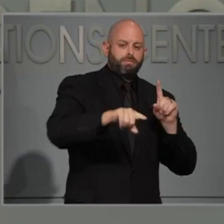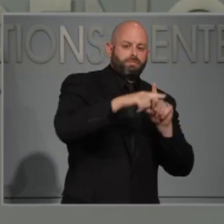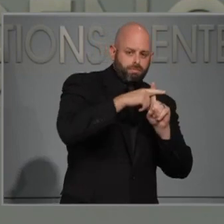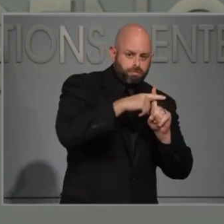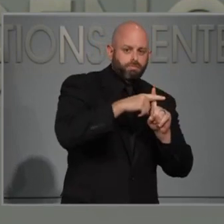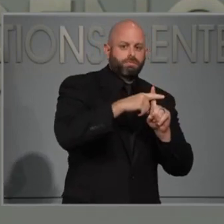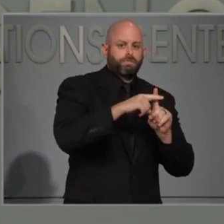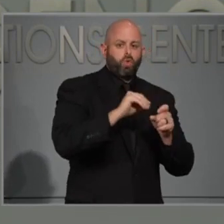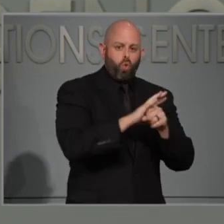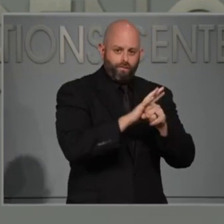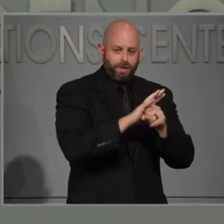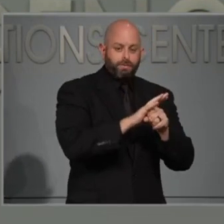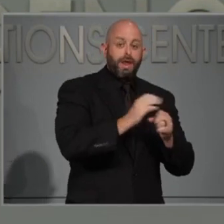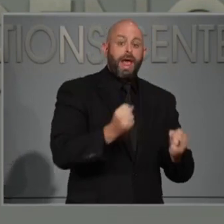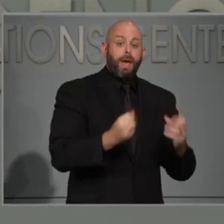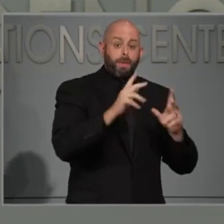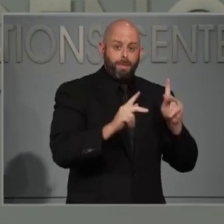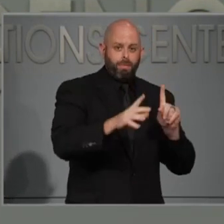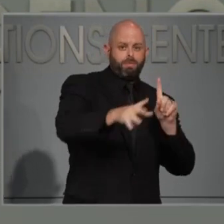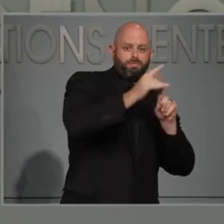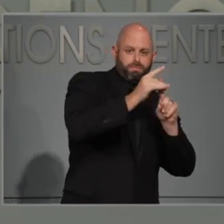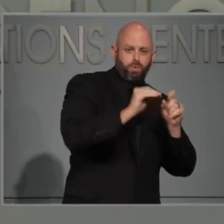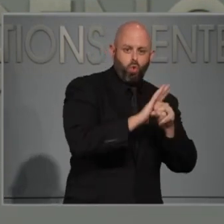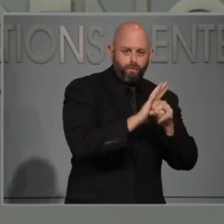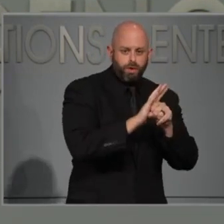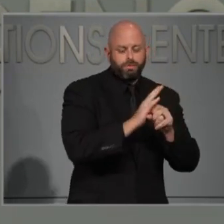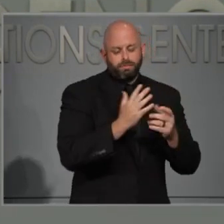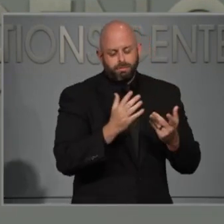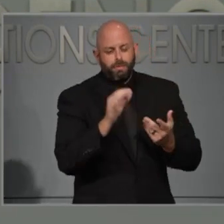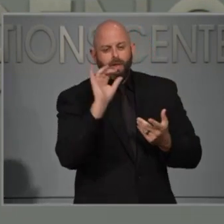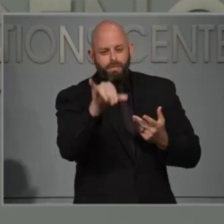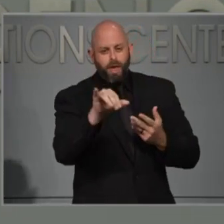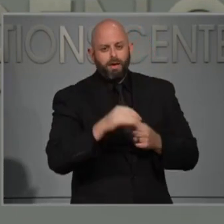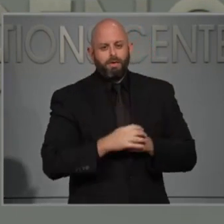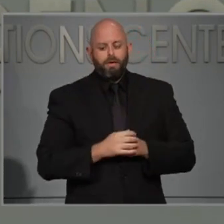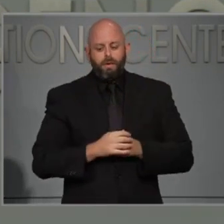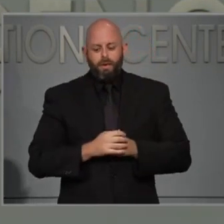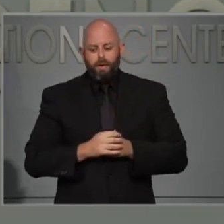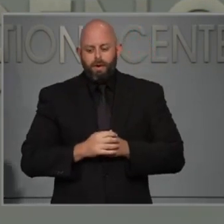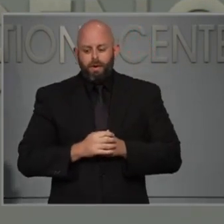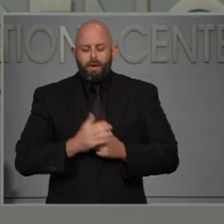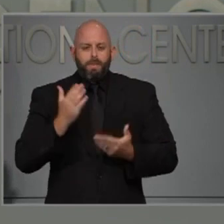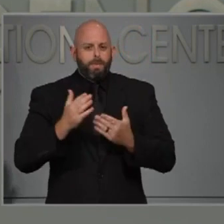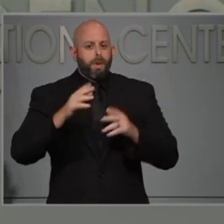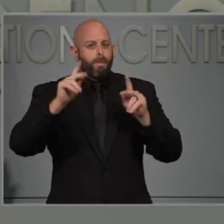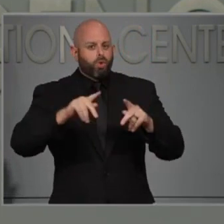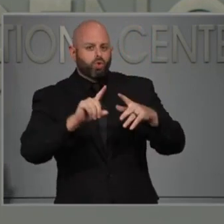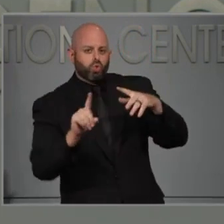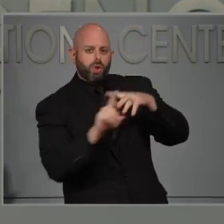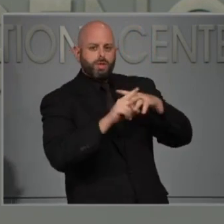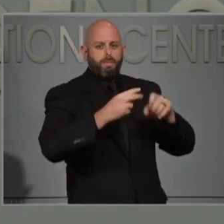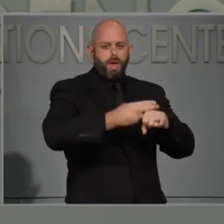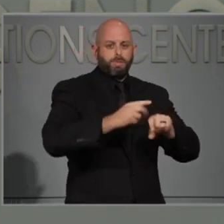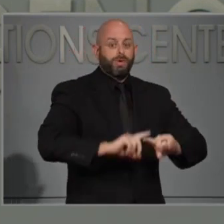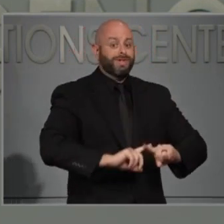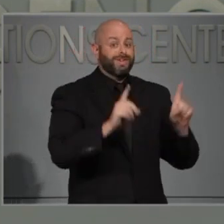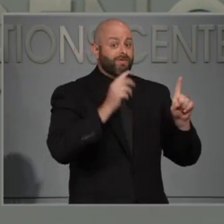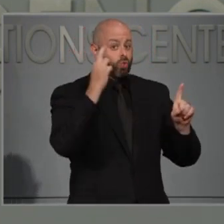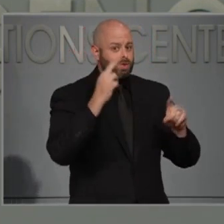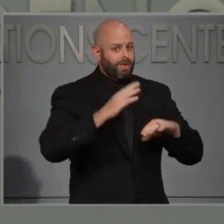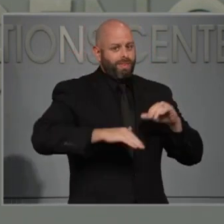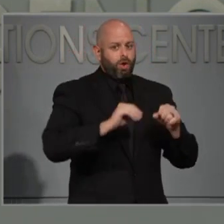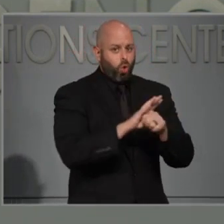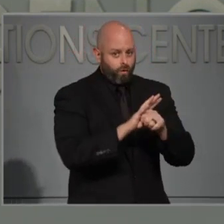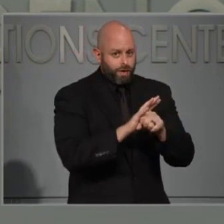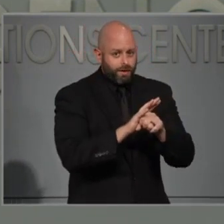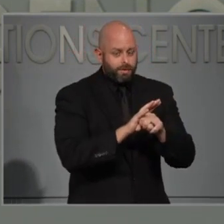So that's how we ask the question. So there may be some folks who came for a different reason. But what I'd remind you about this virus